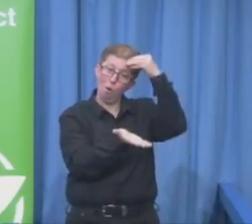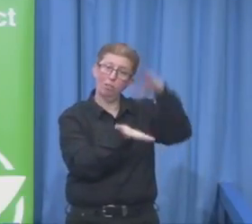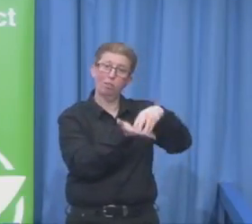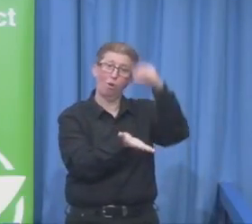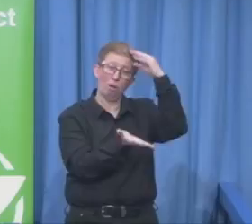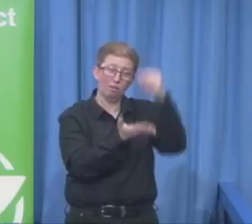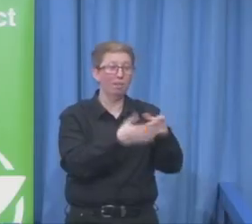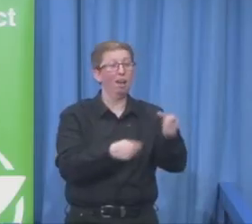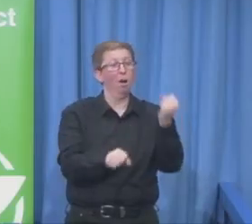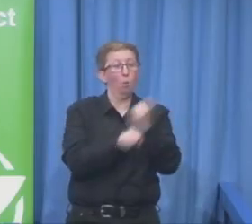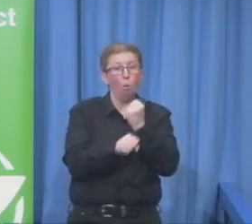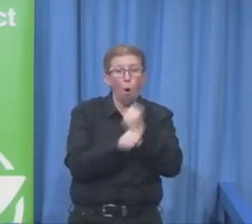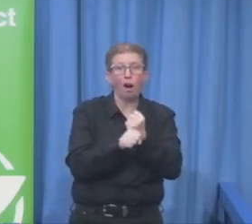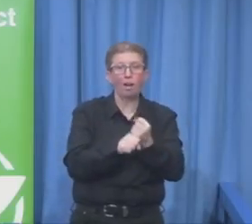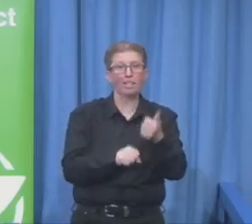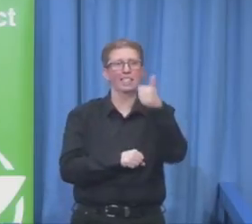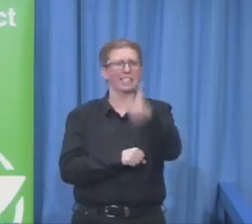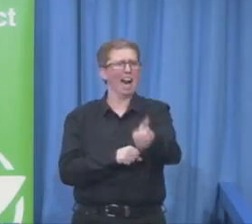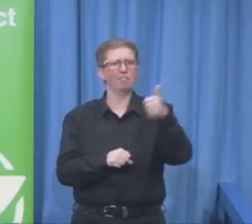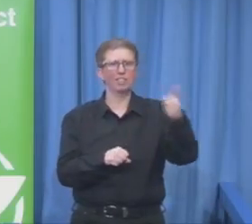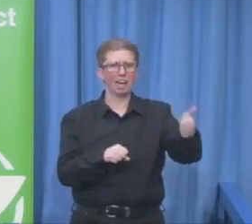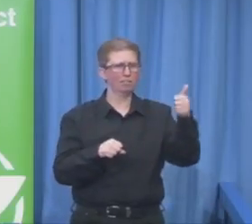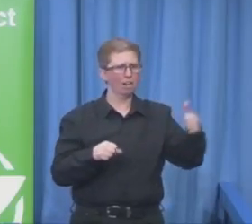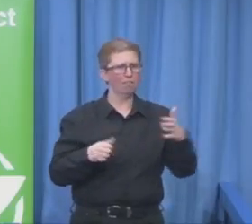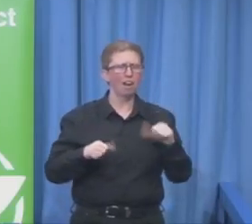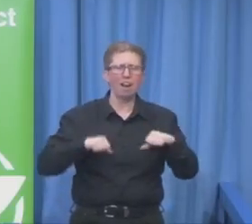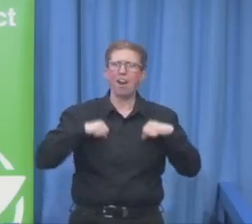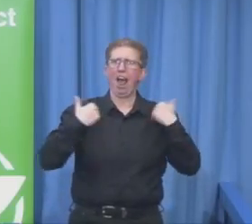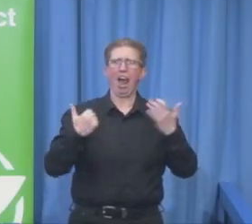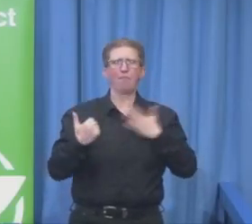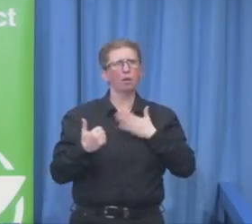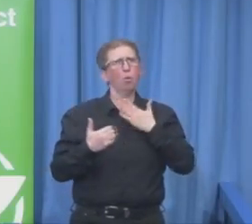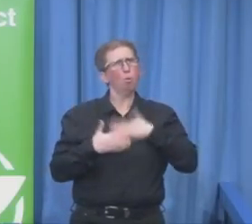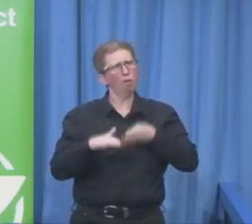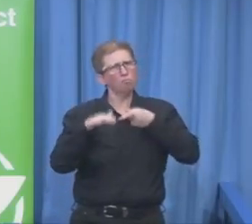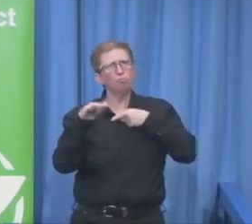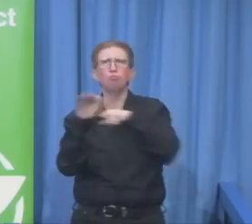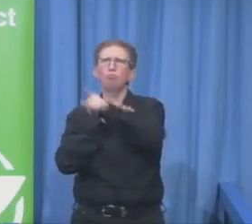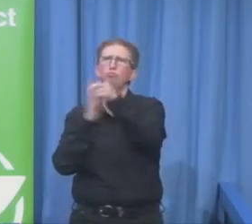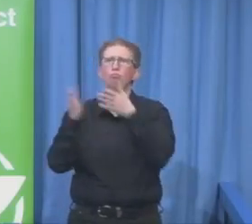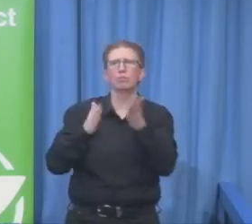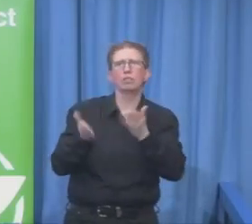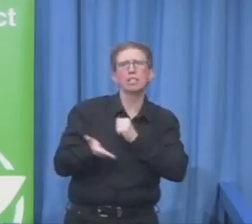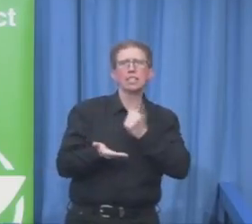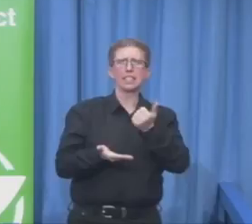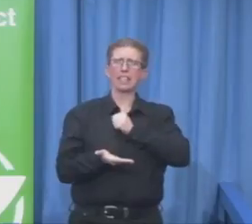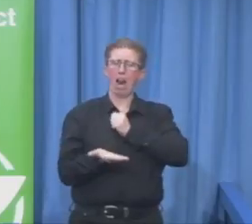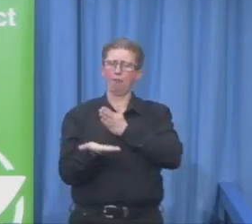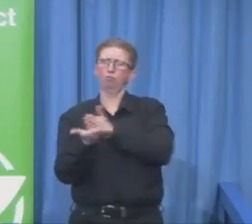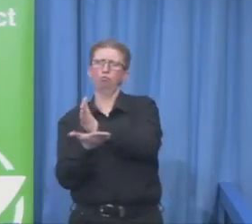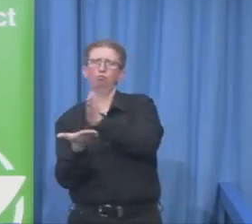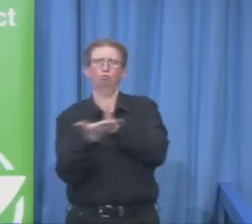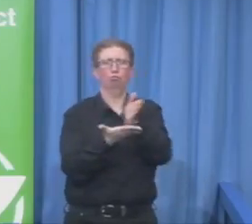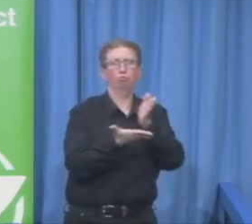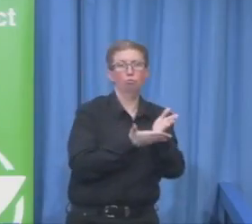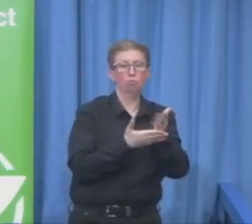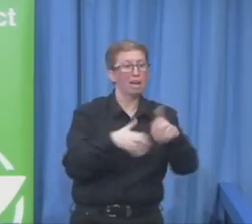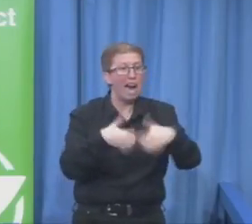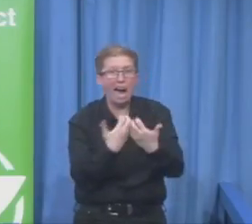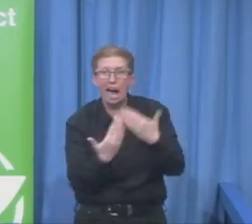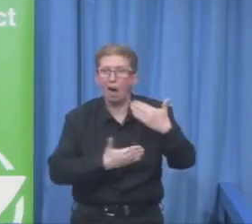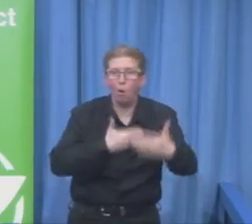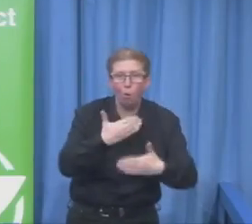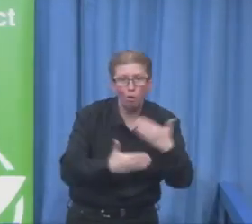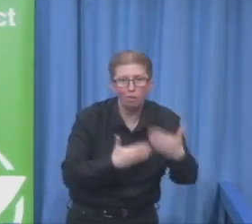life. We do that. In that way, we offer education. We offer education